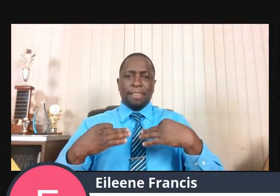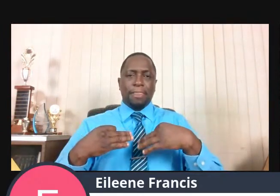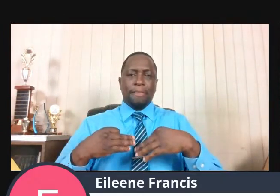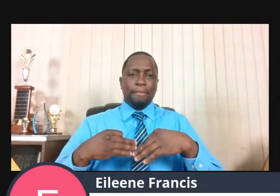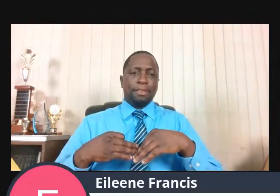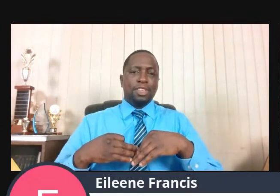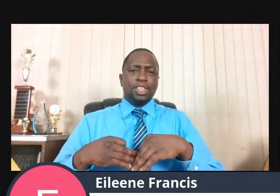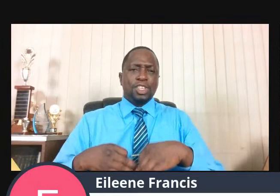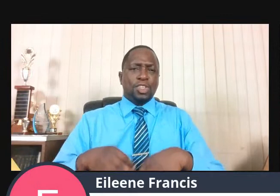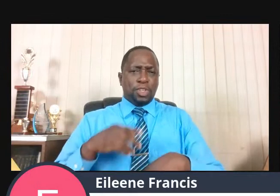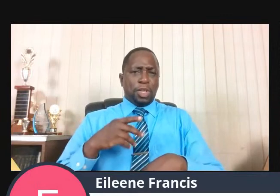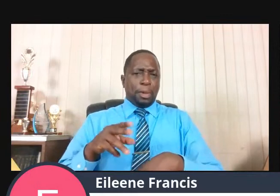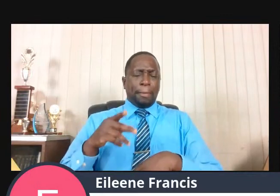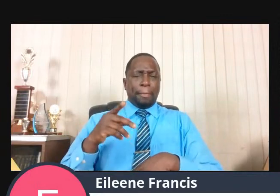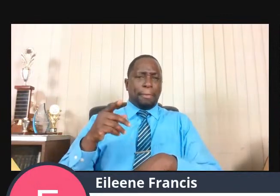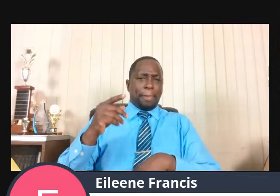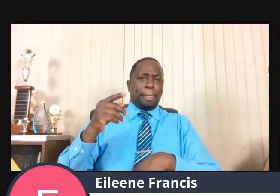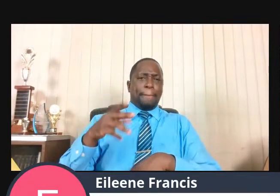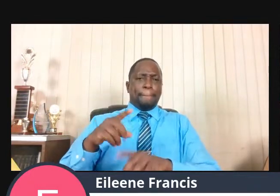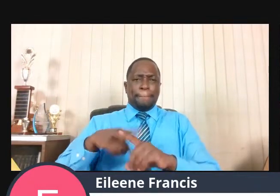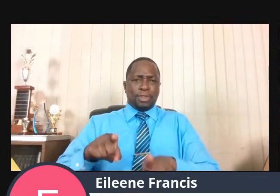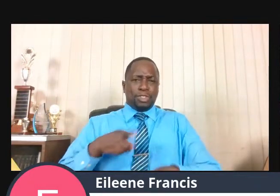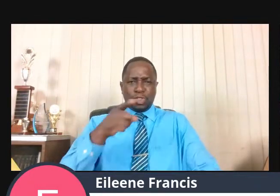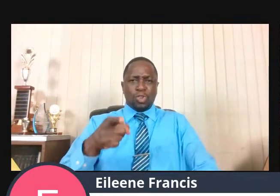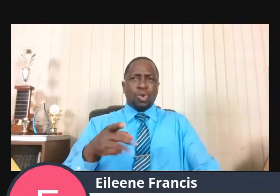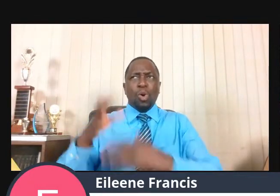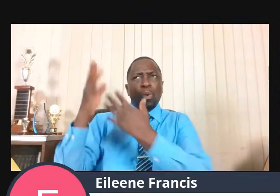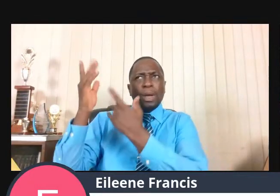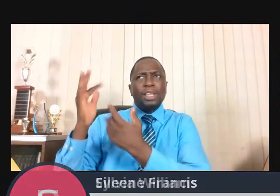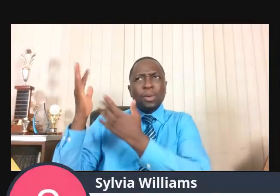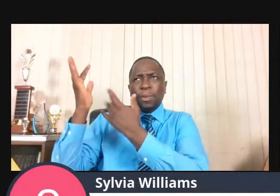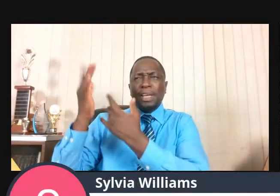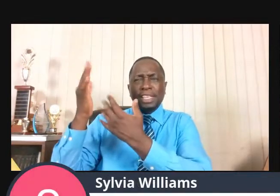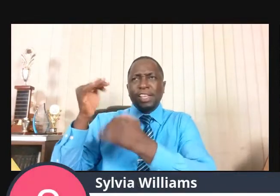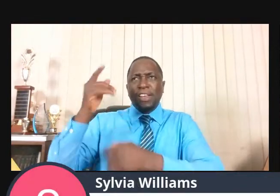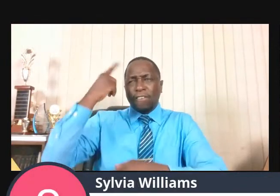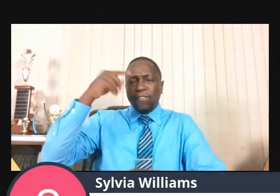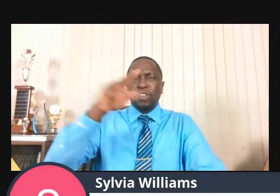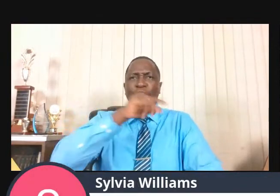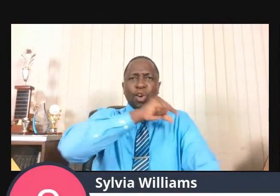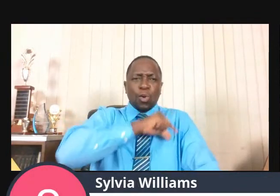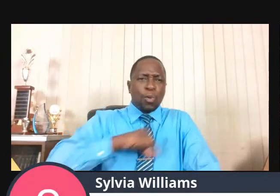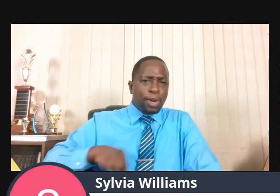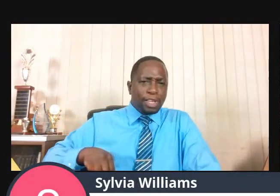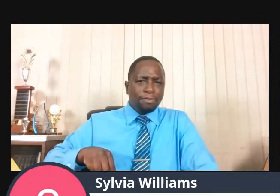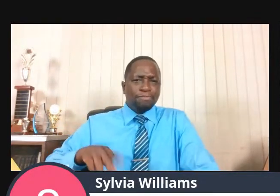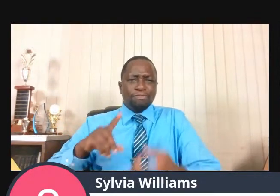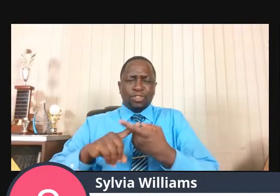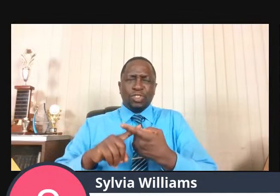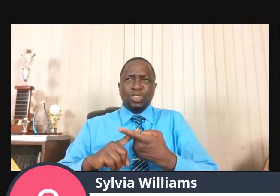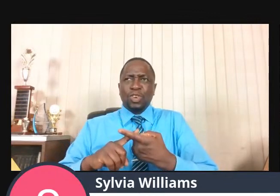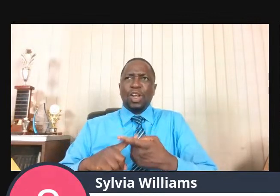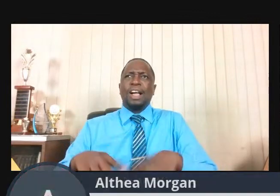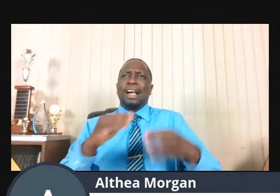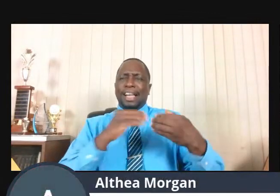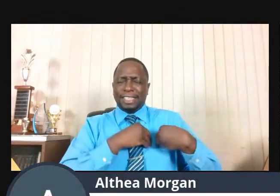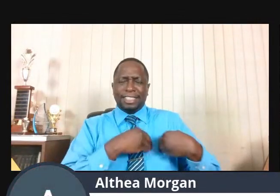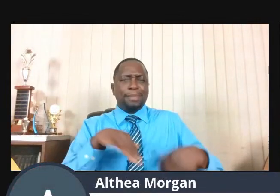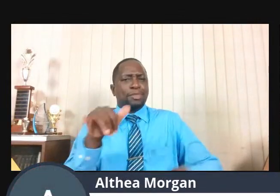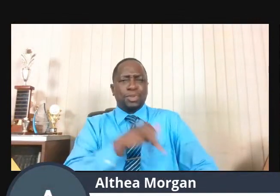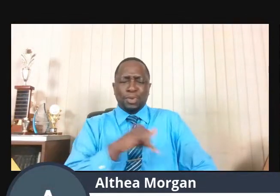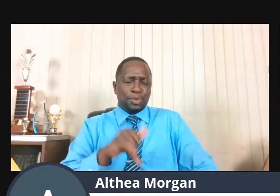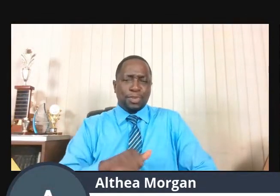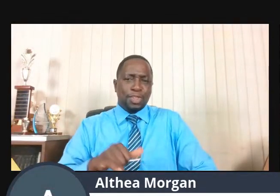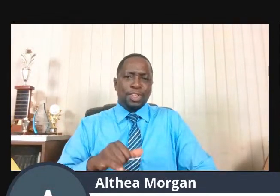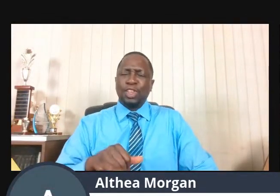You were waiting for everybody to be converted. Before you celebrate, you need to see